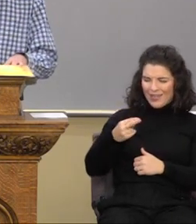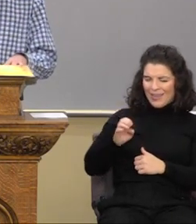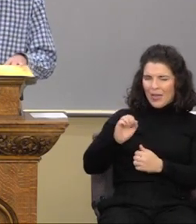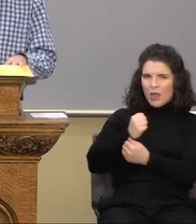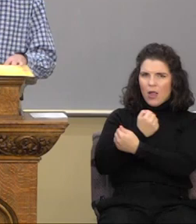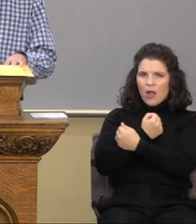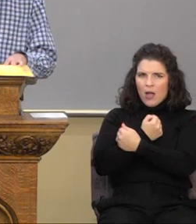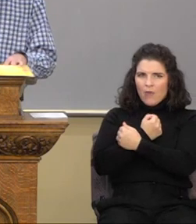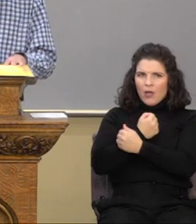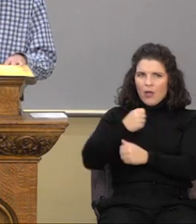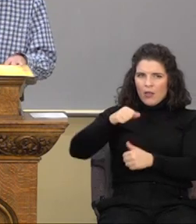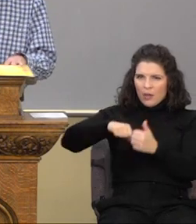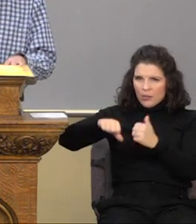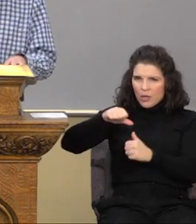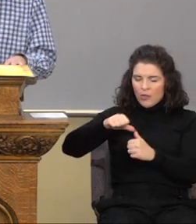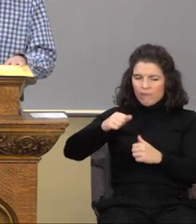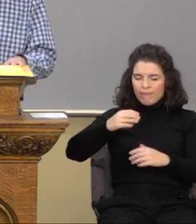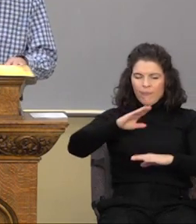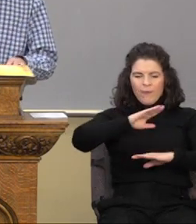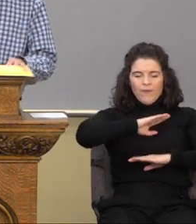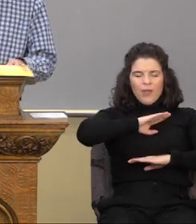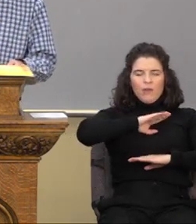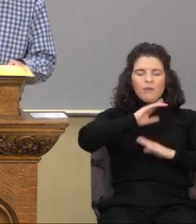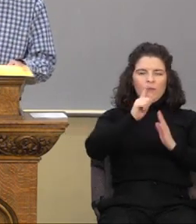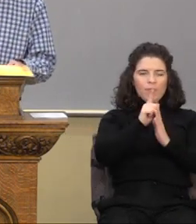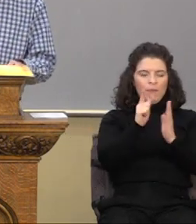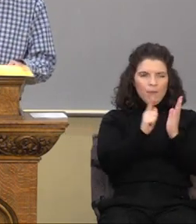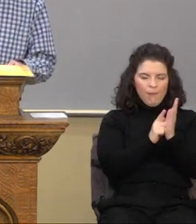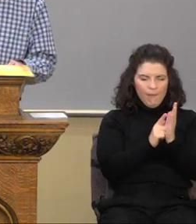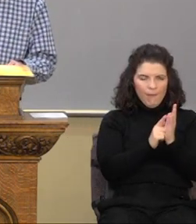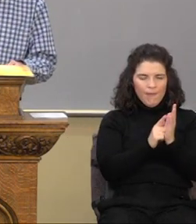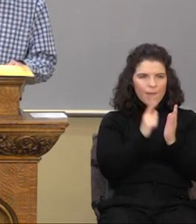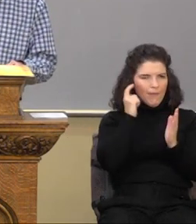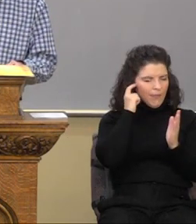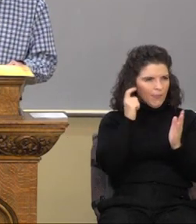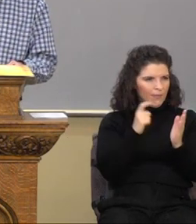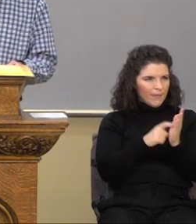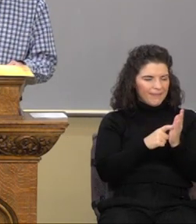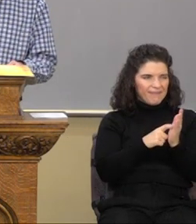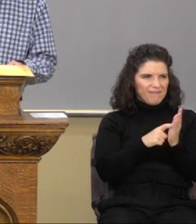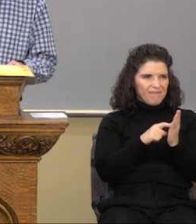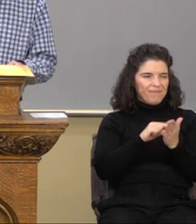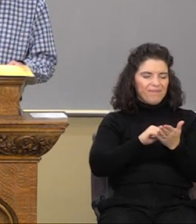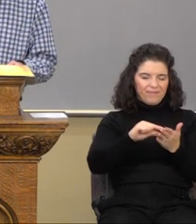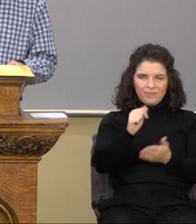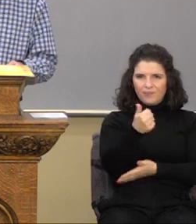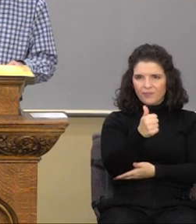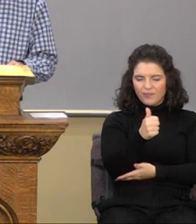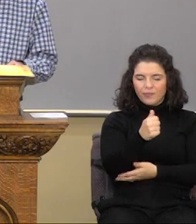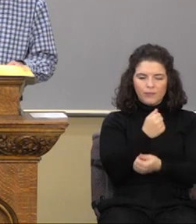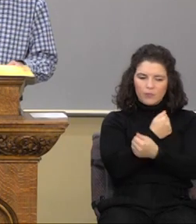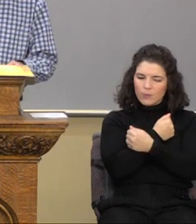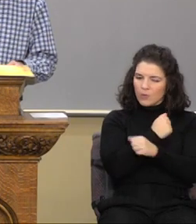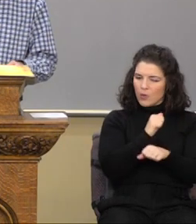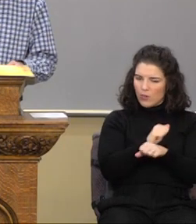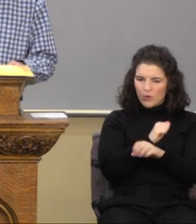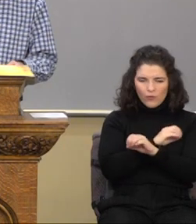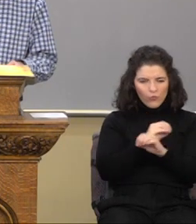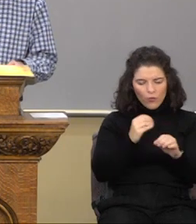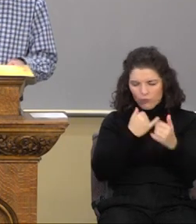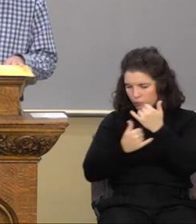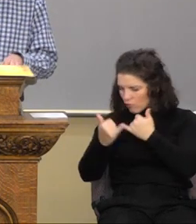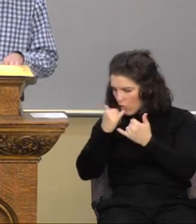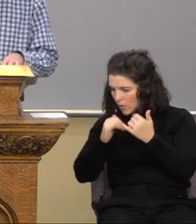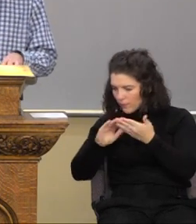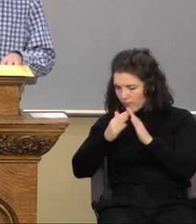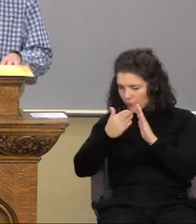fulfilled the law. And then if you notice there at verse 10, love worketh no ill to his neighbor.